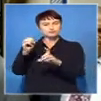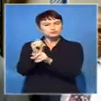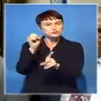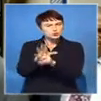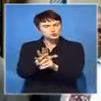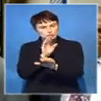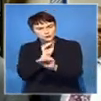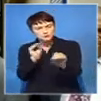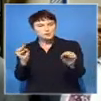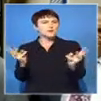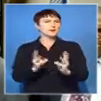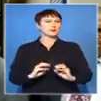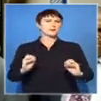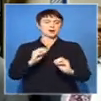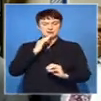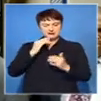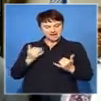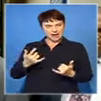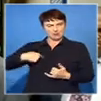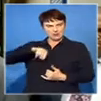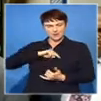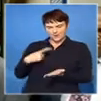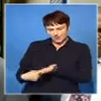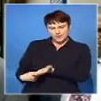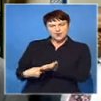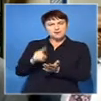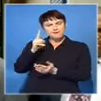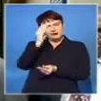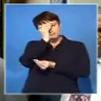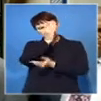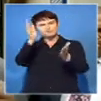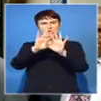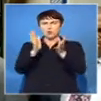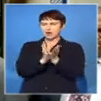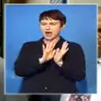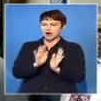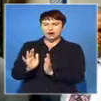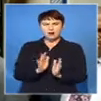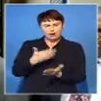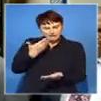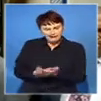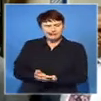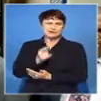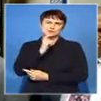discussing with the people here as to how do we make the world know what useful